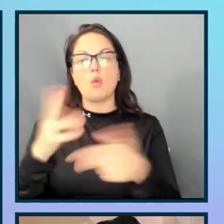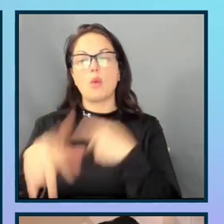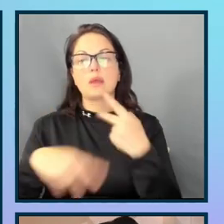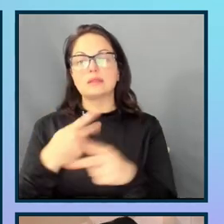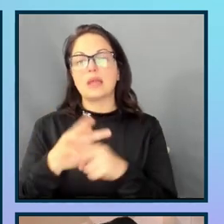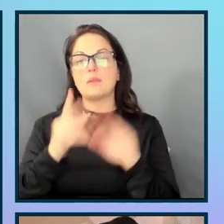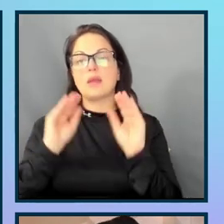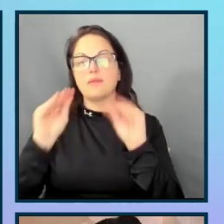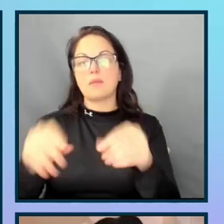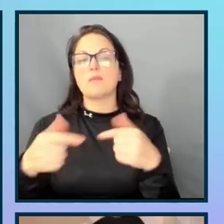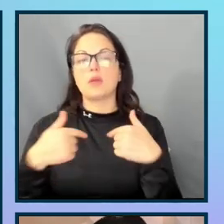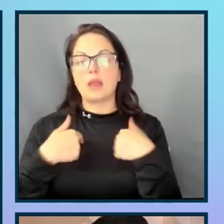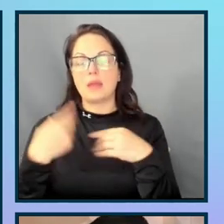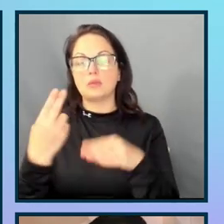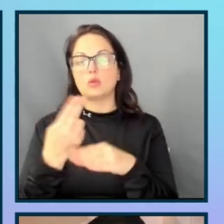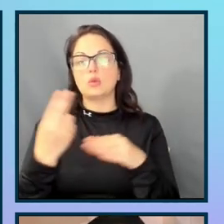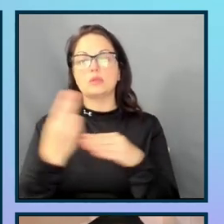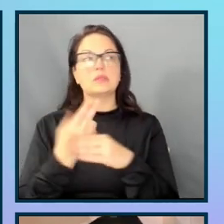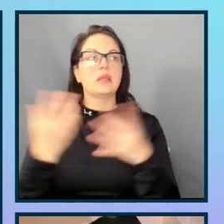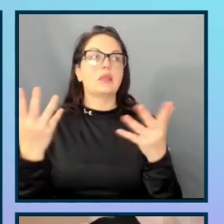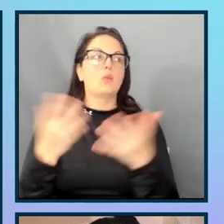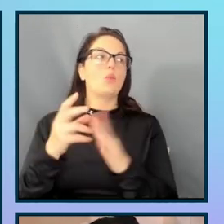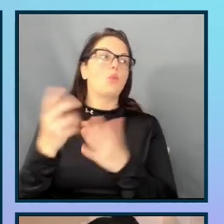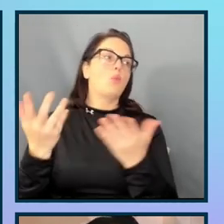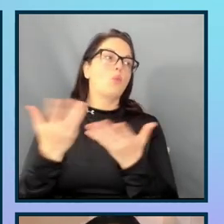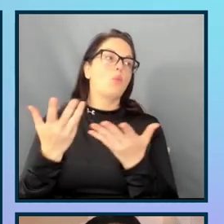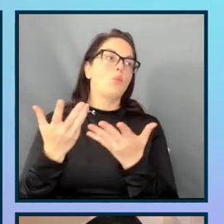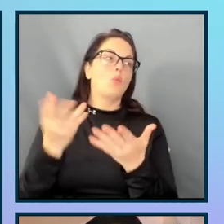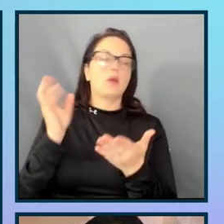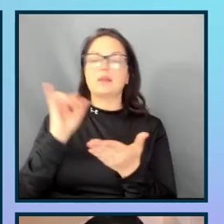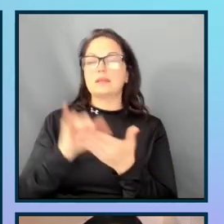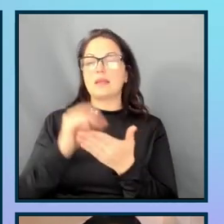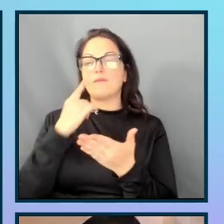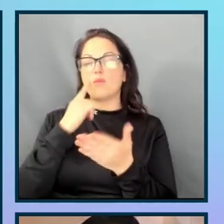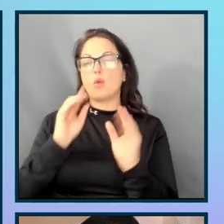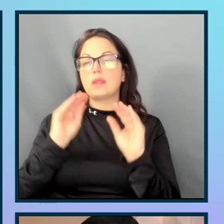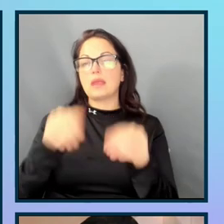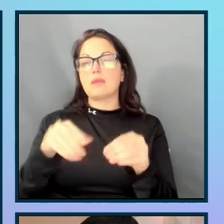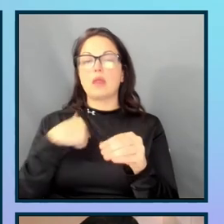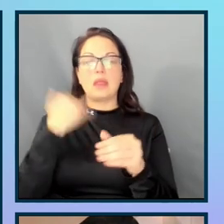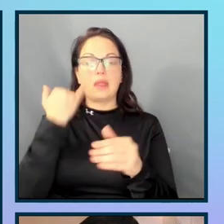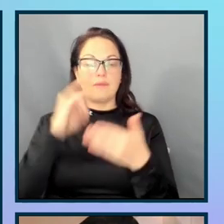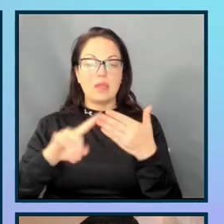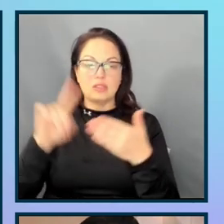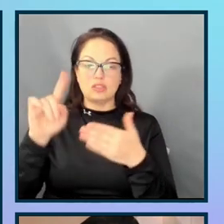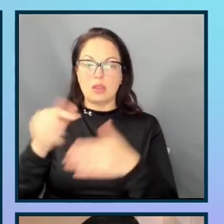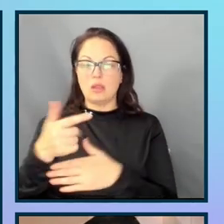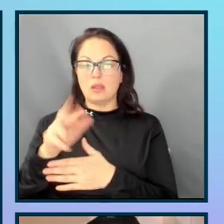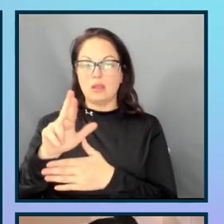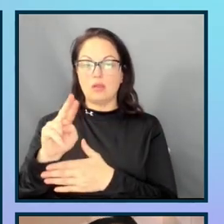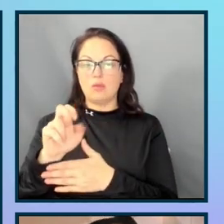interacting here, what the state for that input is. And if I go ahead and check it. Checked. Granoa Bar. Checkbox. It does